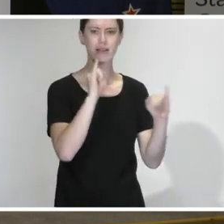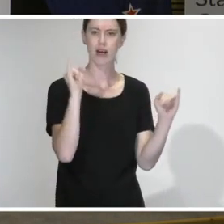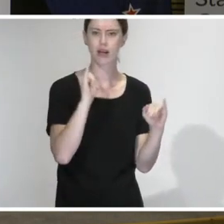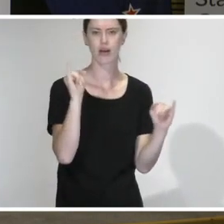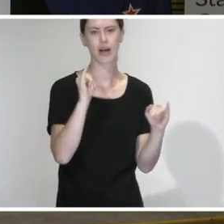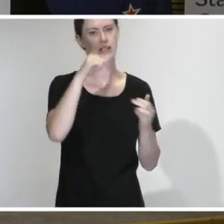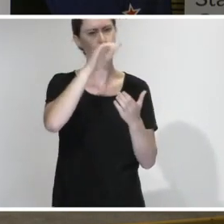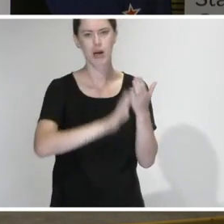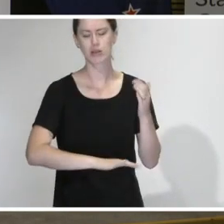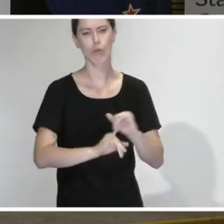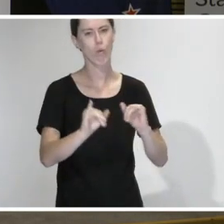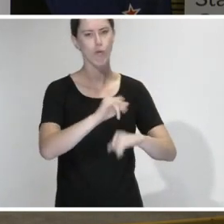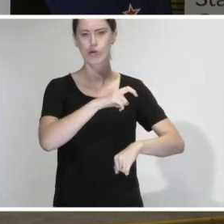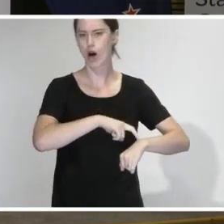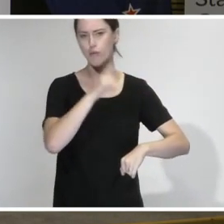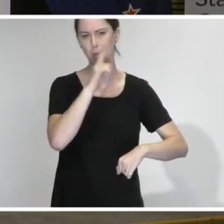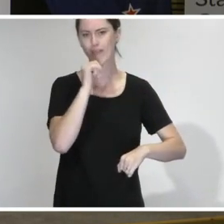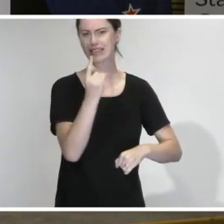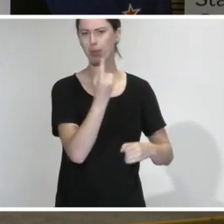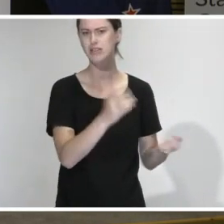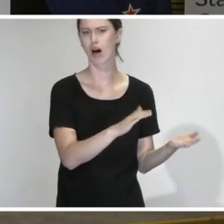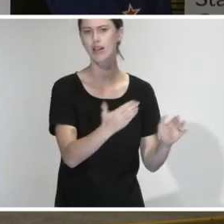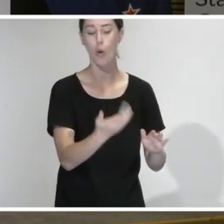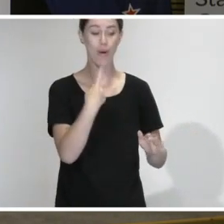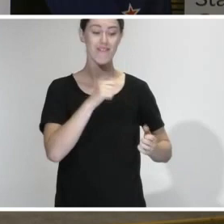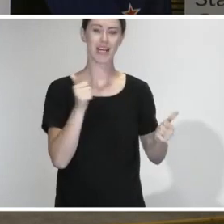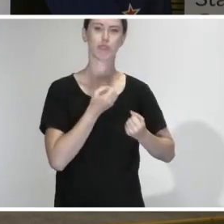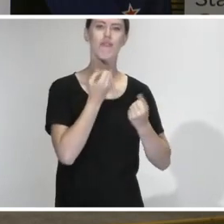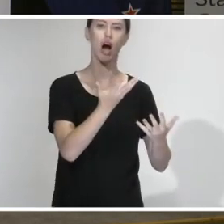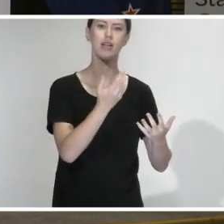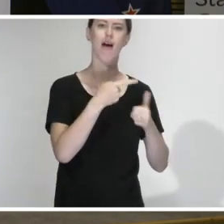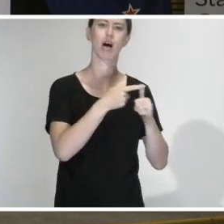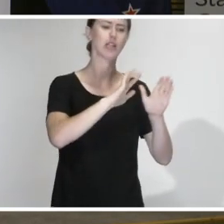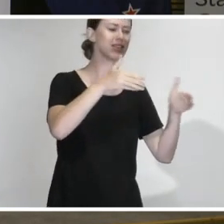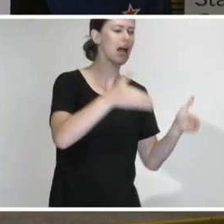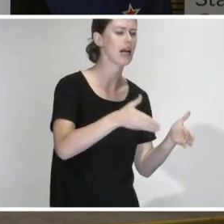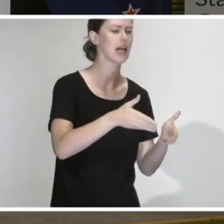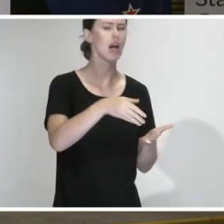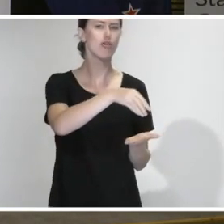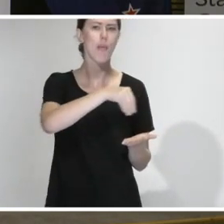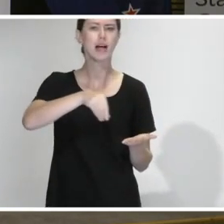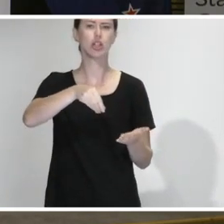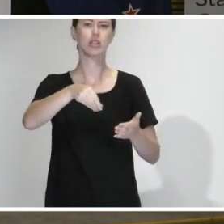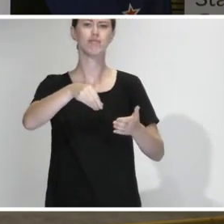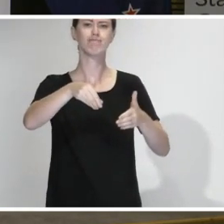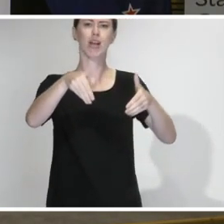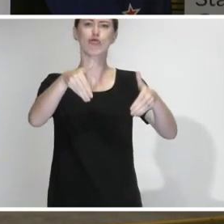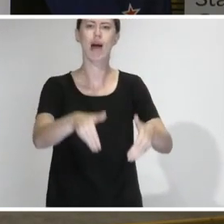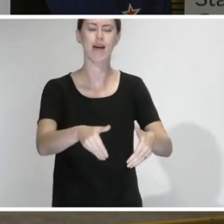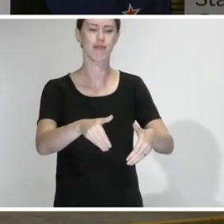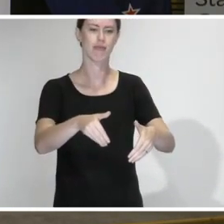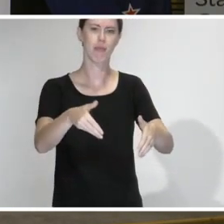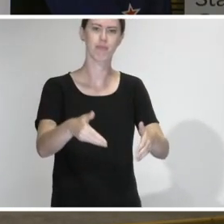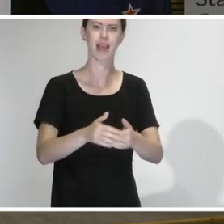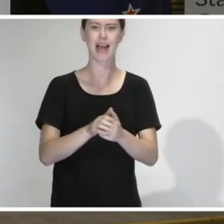experience and time for people, we've provided advice on tangi, cremation, graveside burials, and access